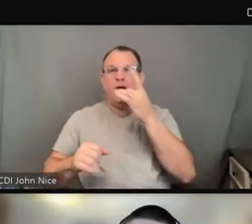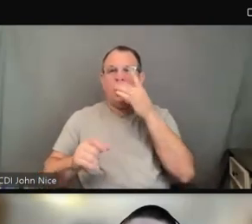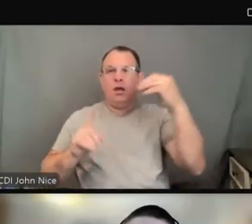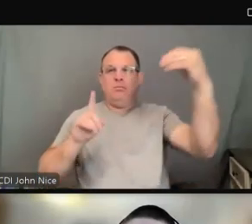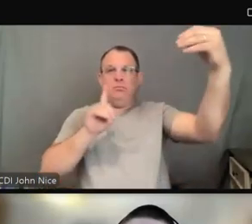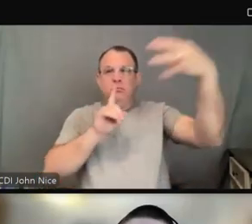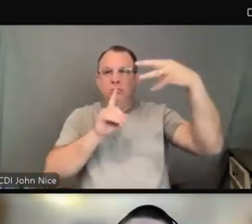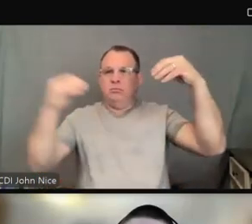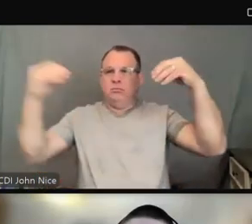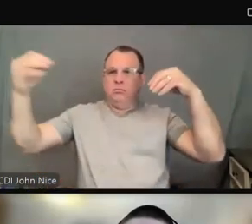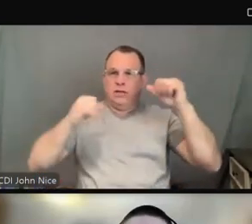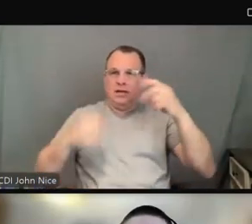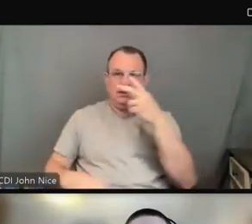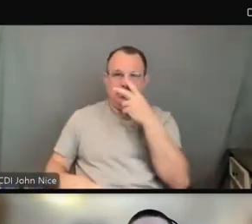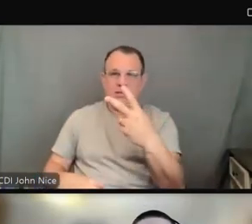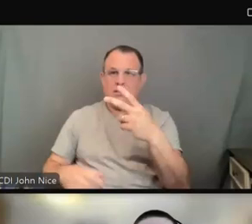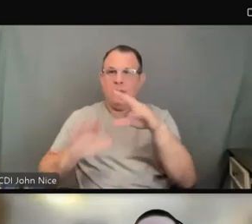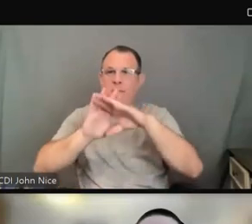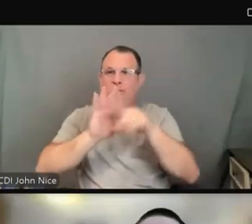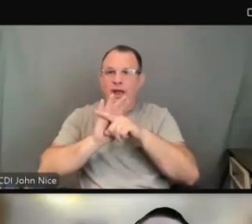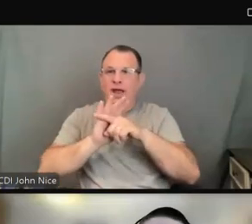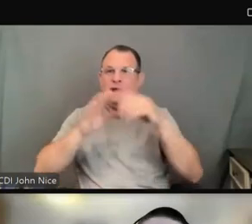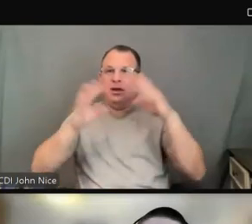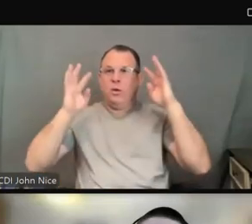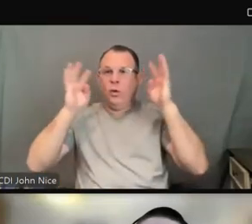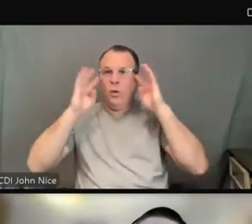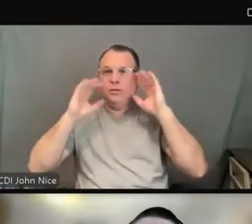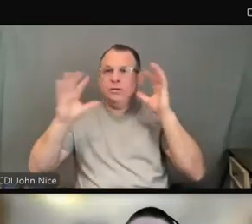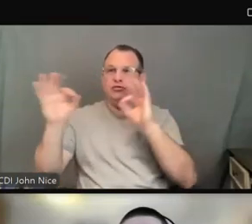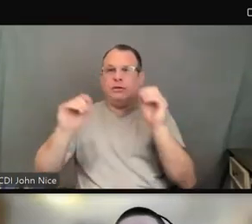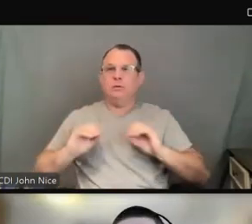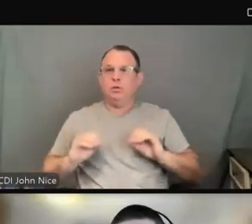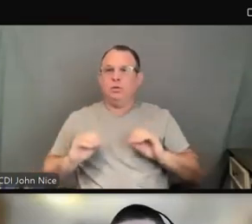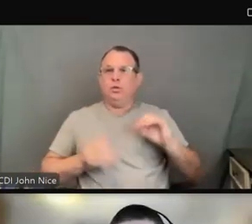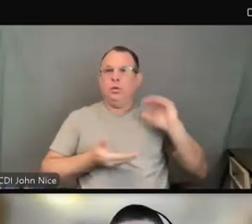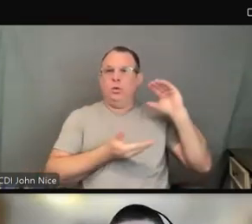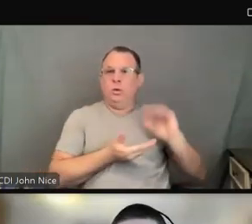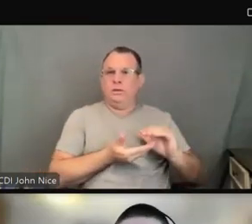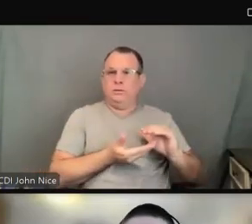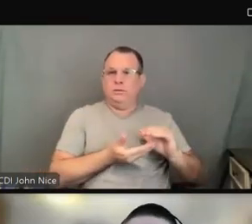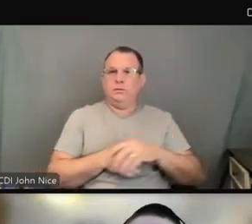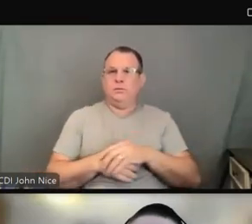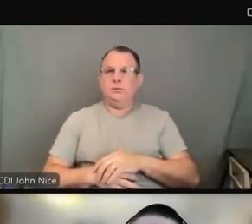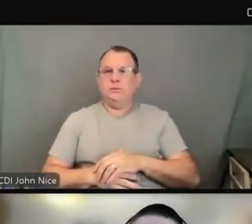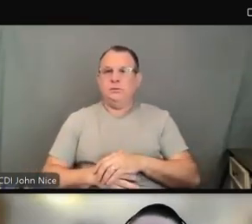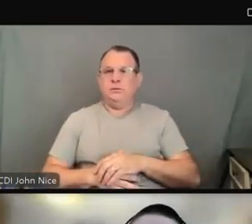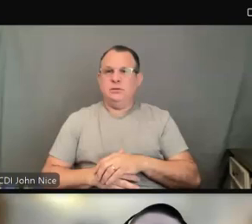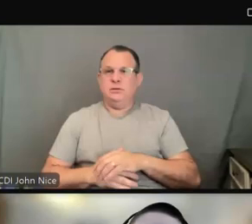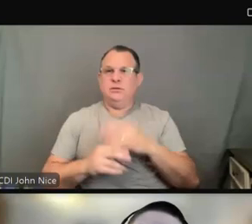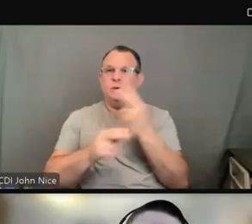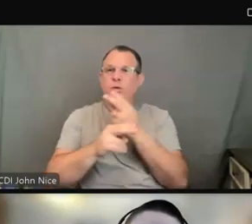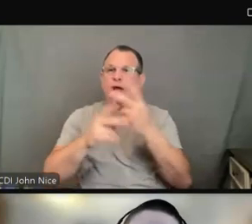and other distractions. And use visual aids such as pointing to printed information on